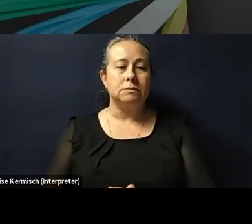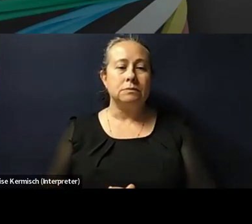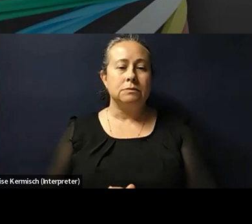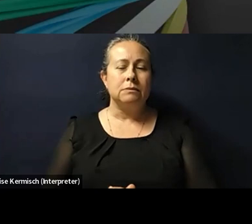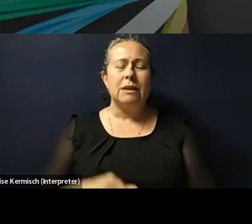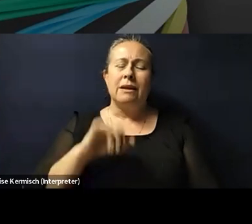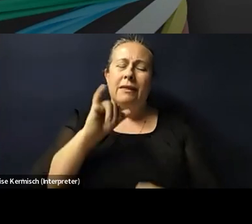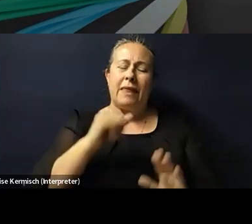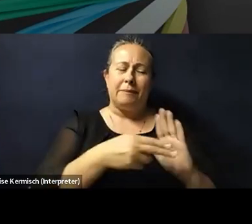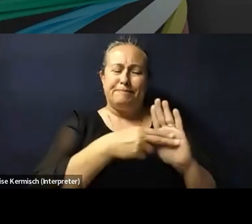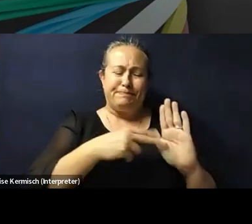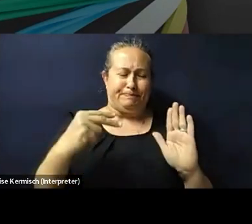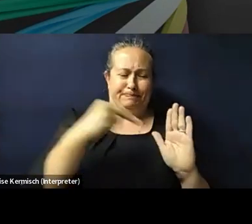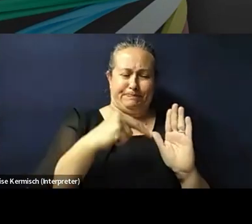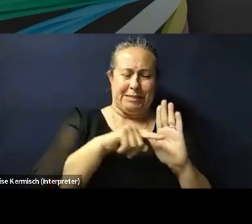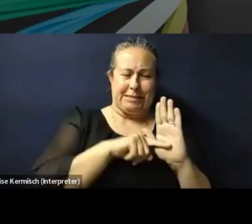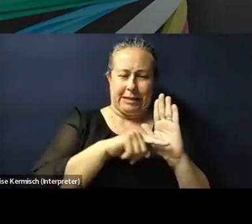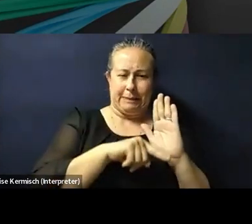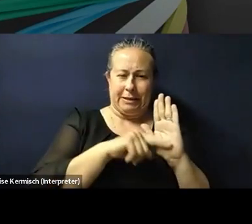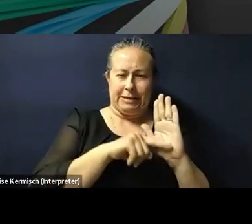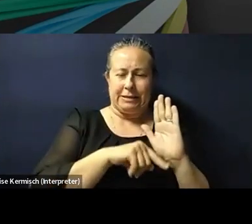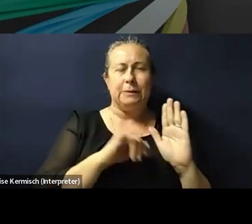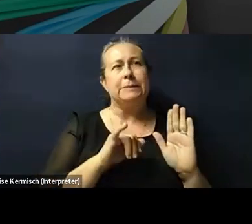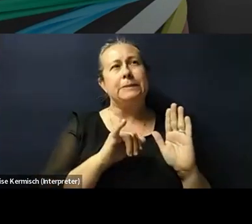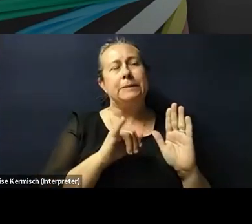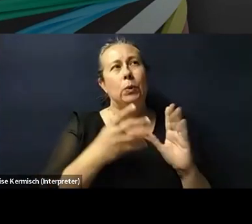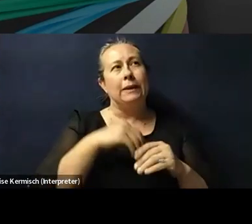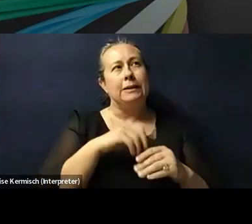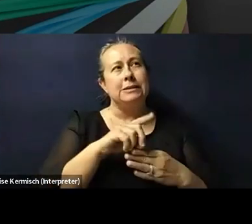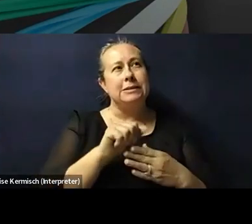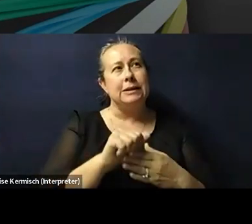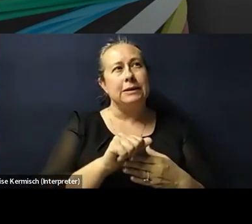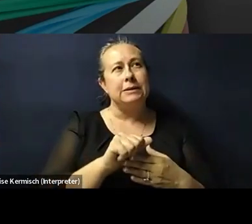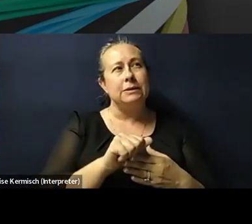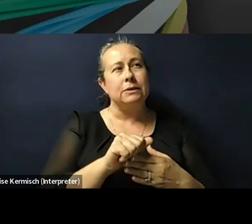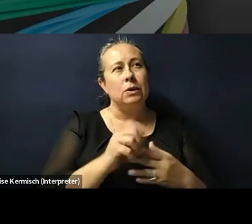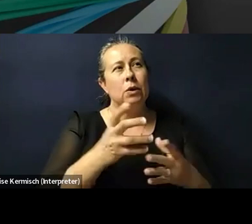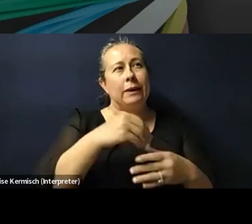Stigmatization in genetic diseases and disability within caste.